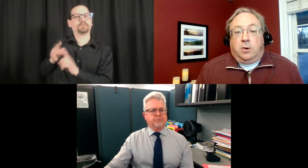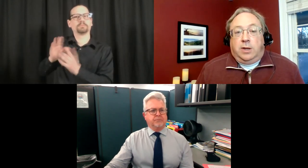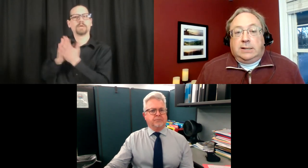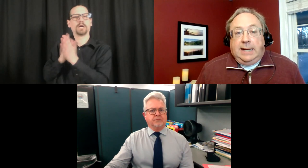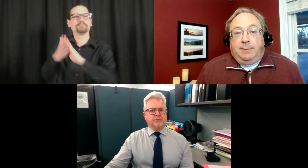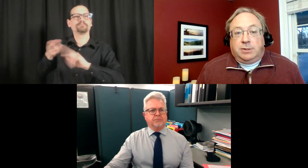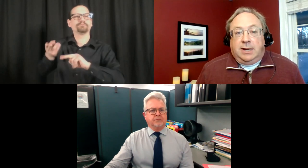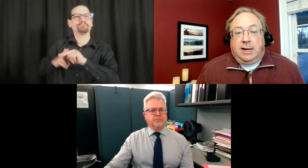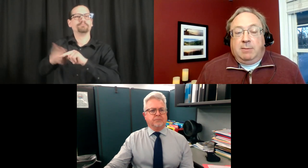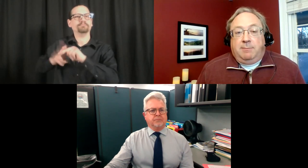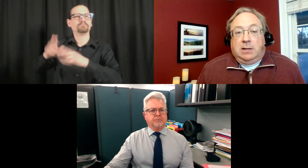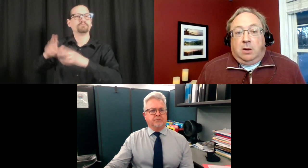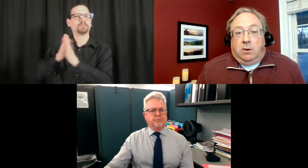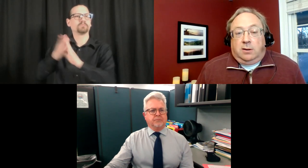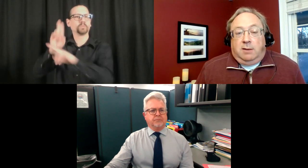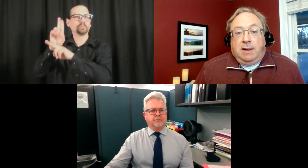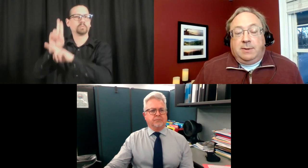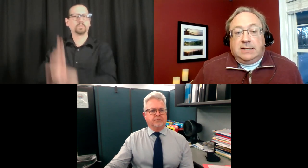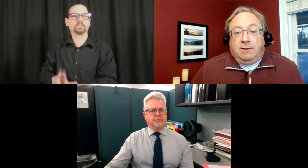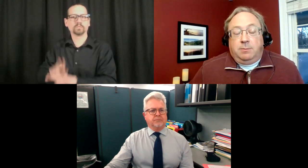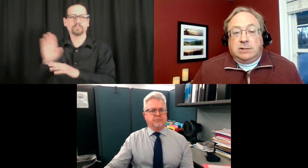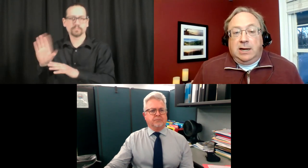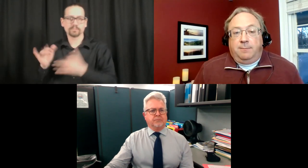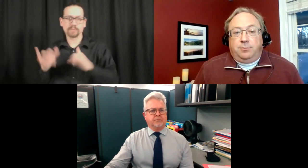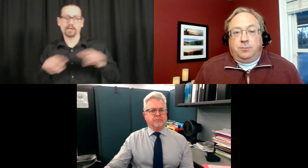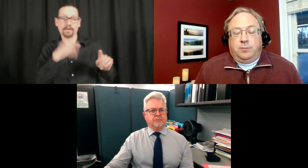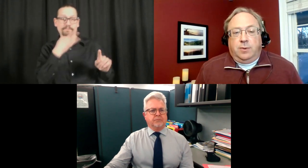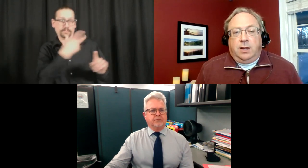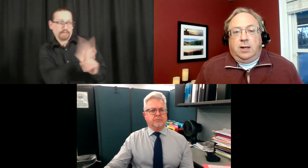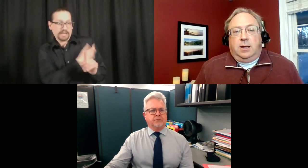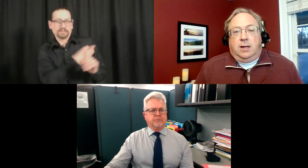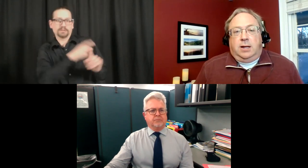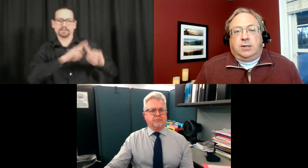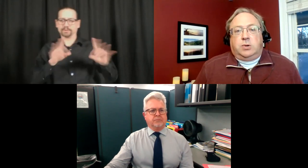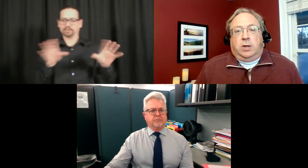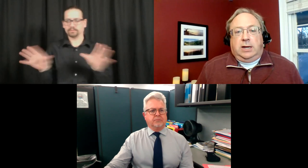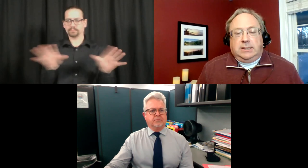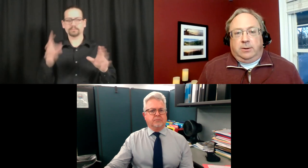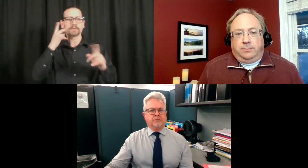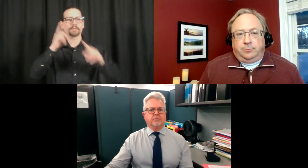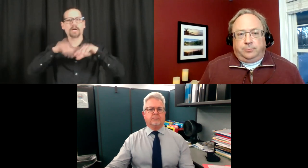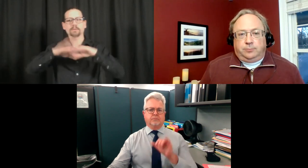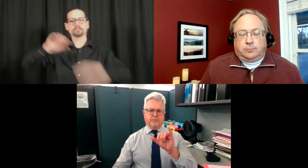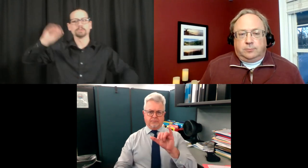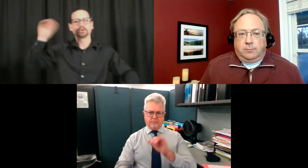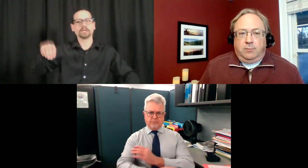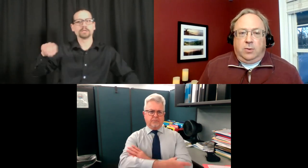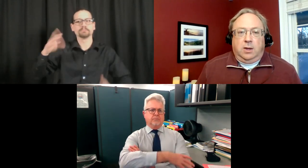I don't know that it's 80%. It might be lower. might be 70%. It's too early to tell.